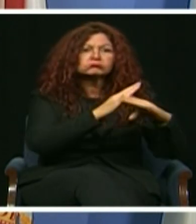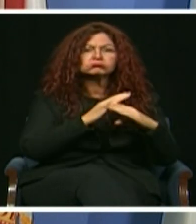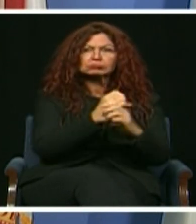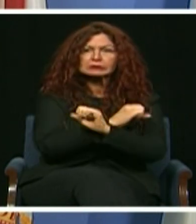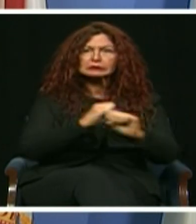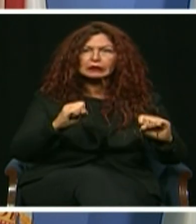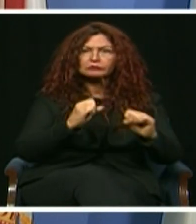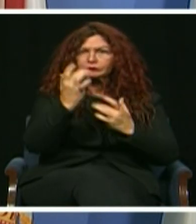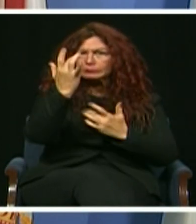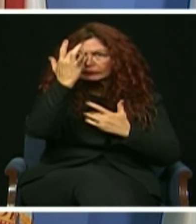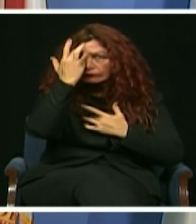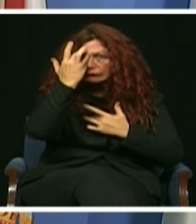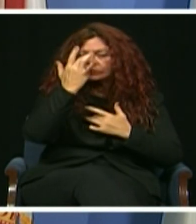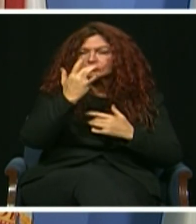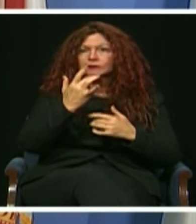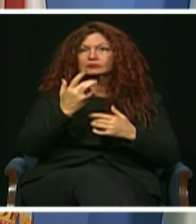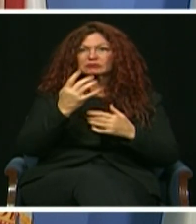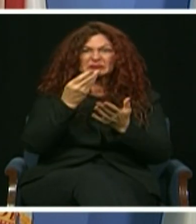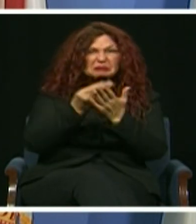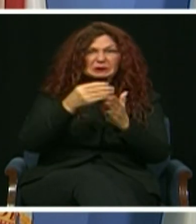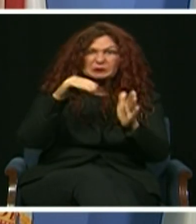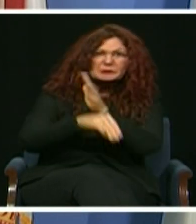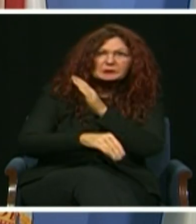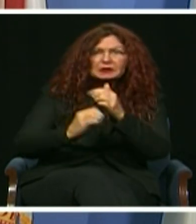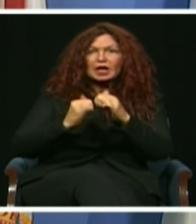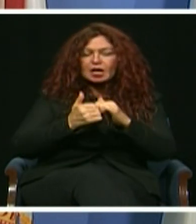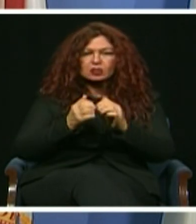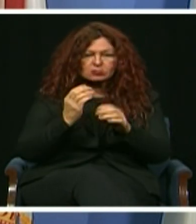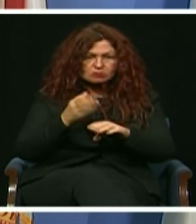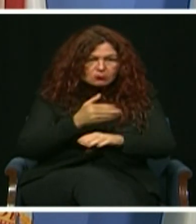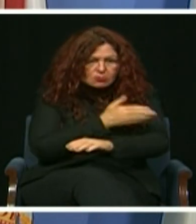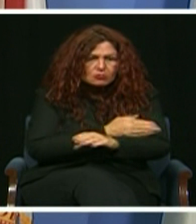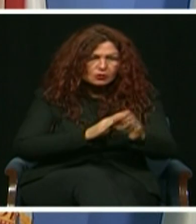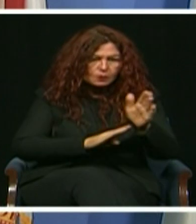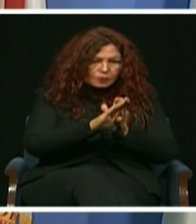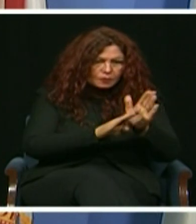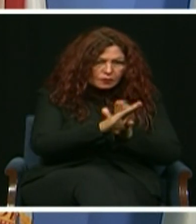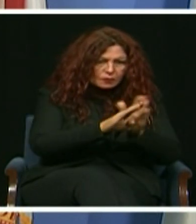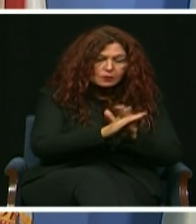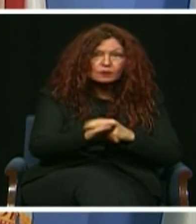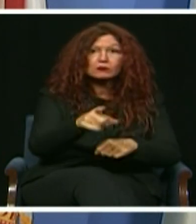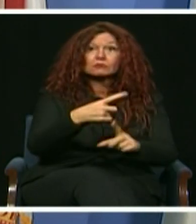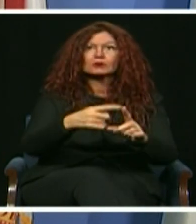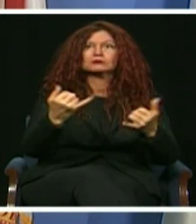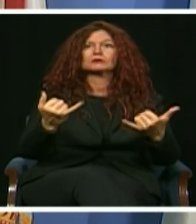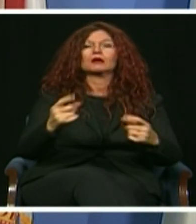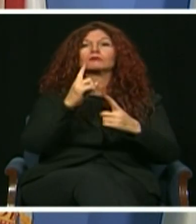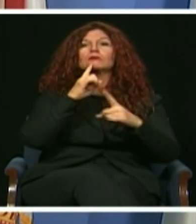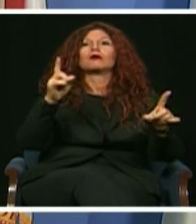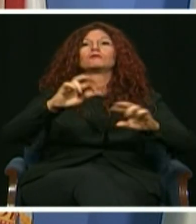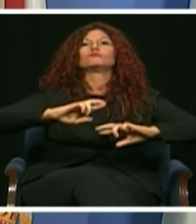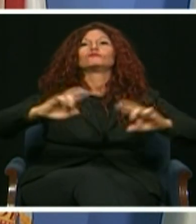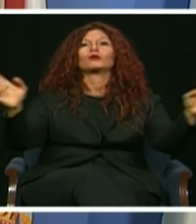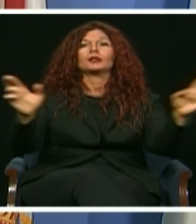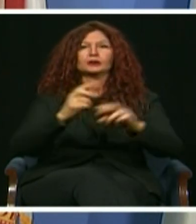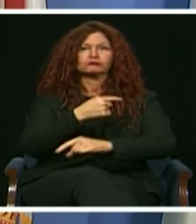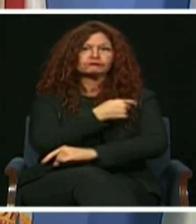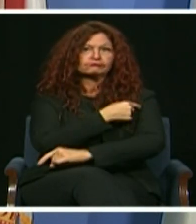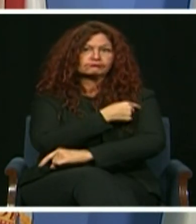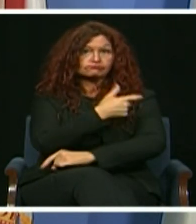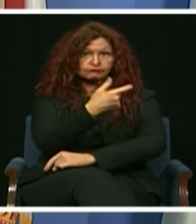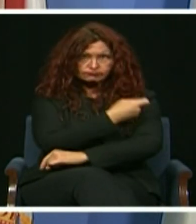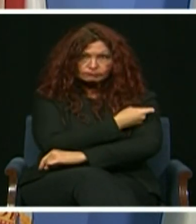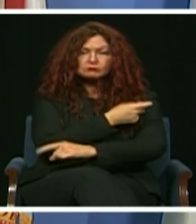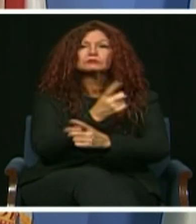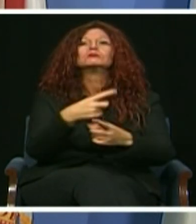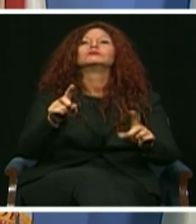And now that the vaccine has arrived and with it our opportunity to finally put this pandemic behind us, we can and we